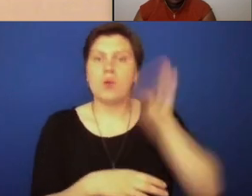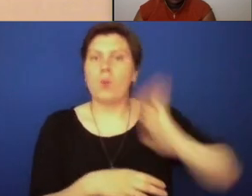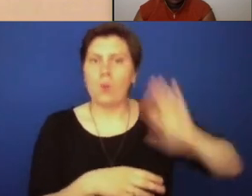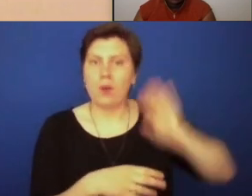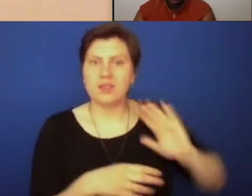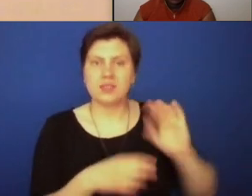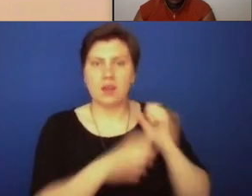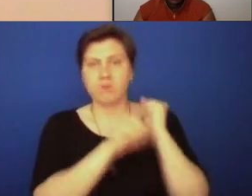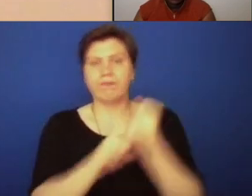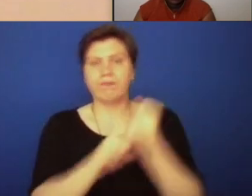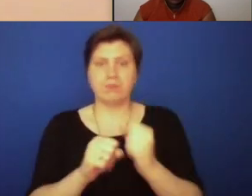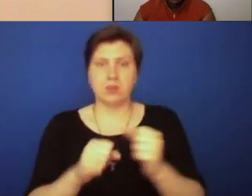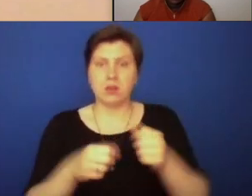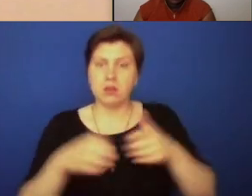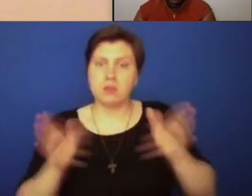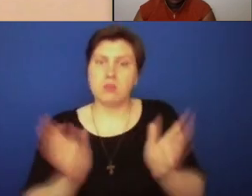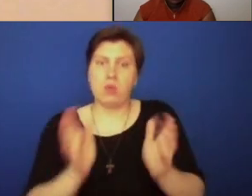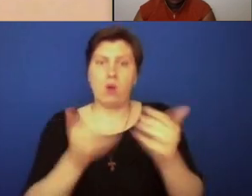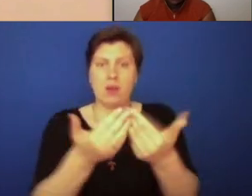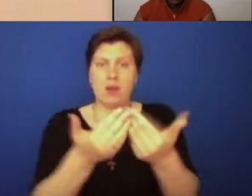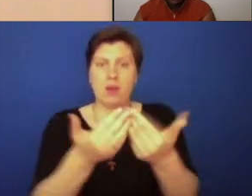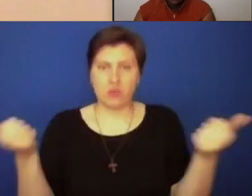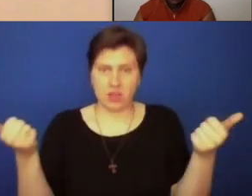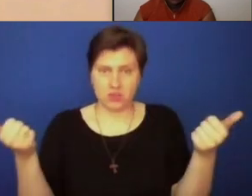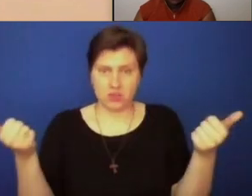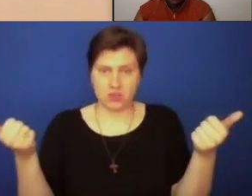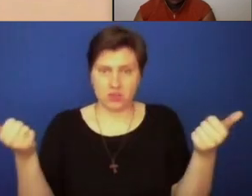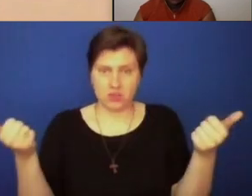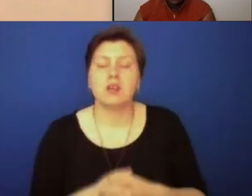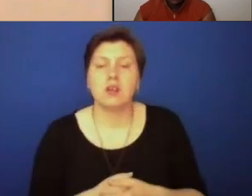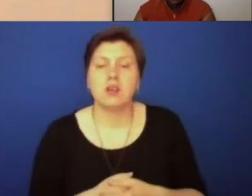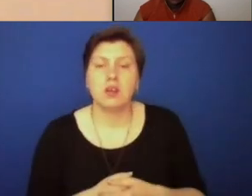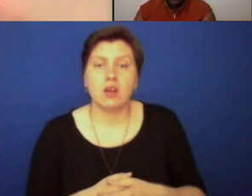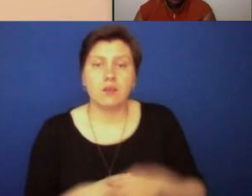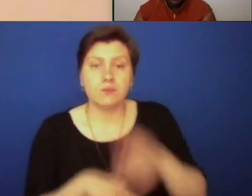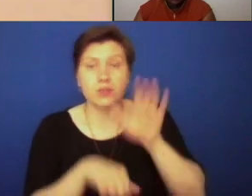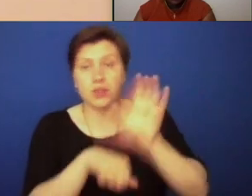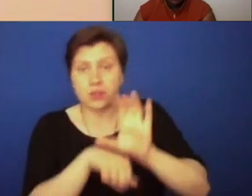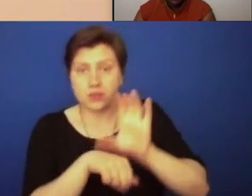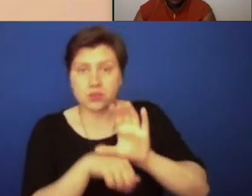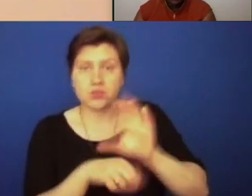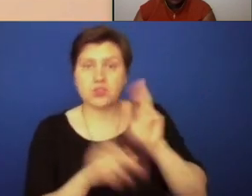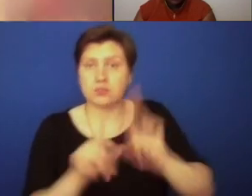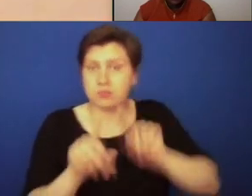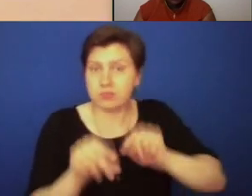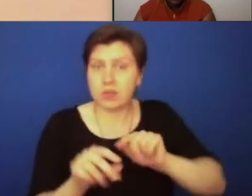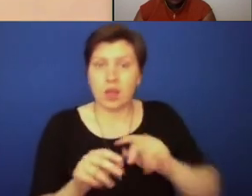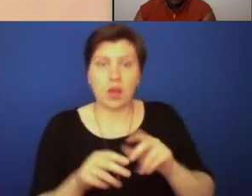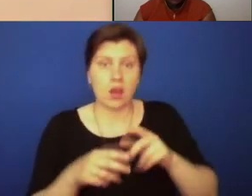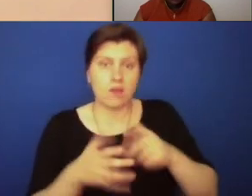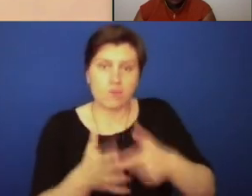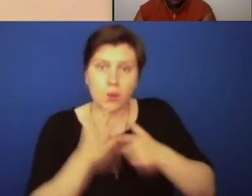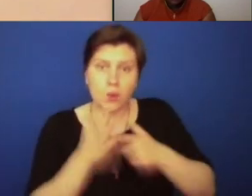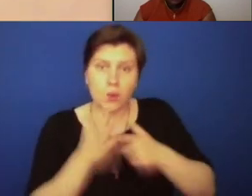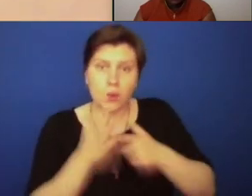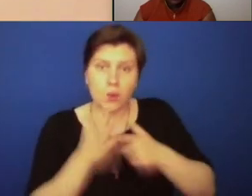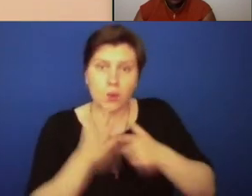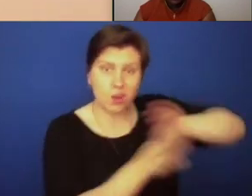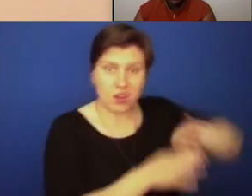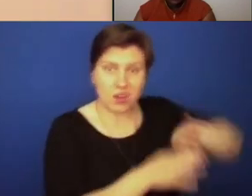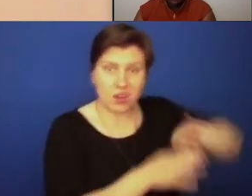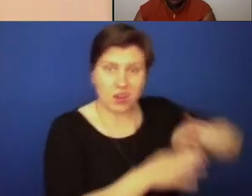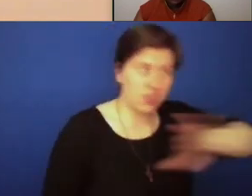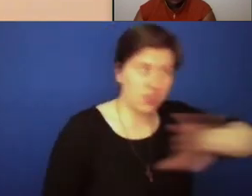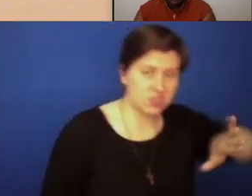segregation. African American Catholics find themselves relegated to segregated pews, excluded from religious